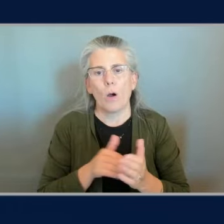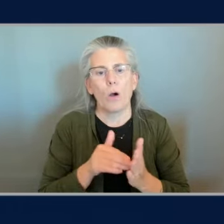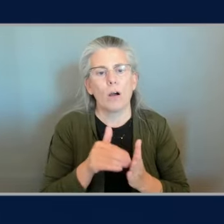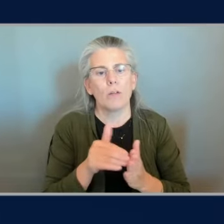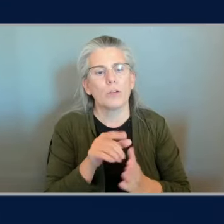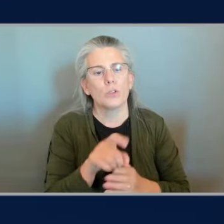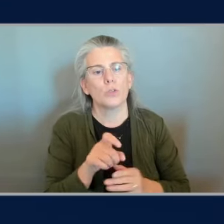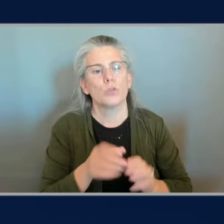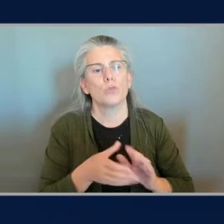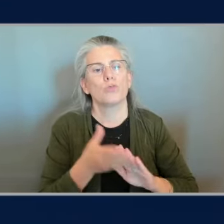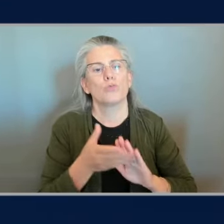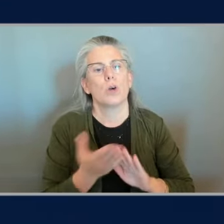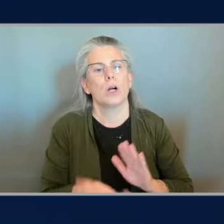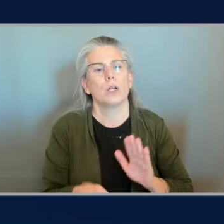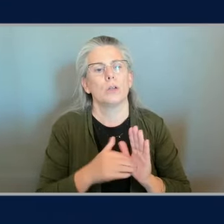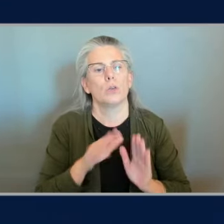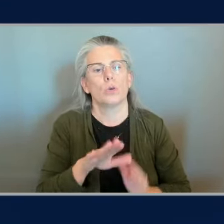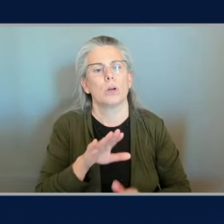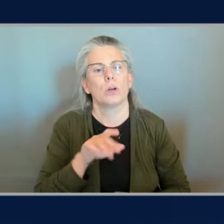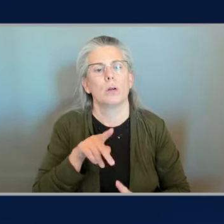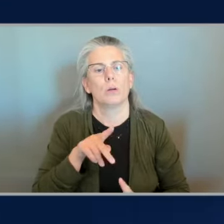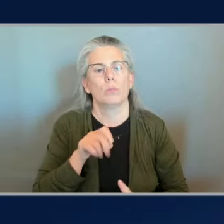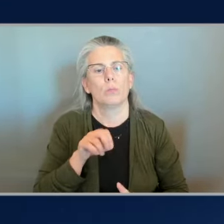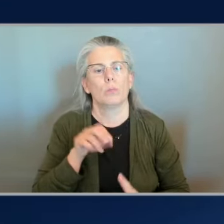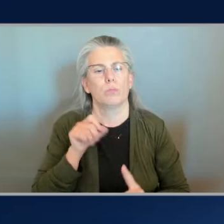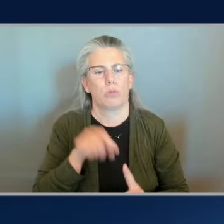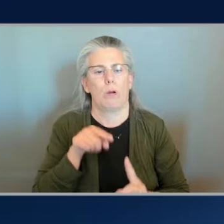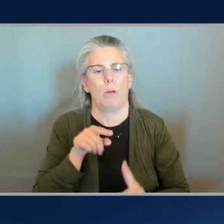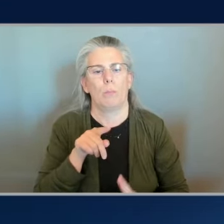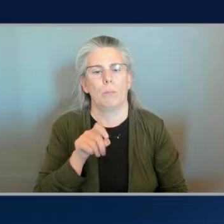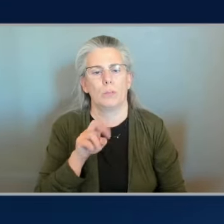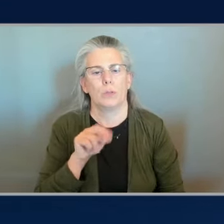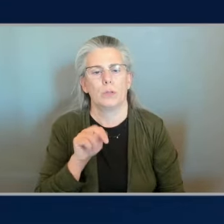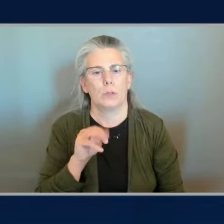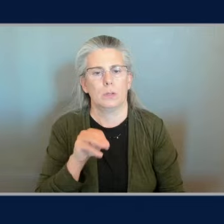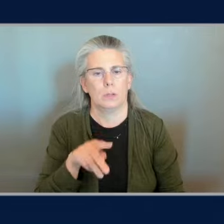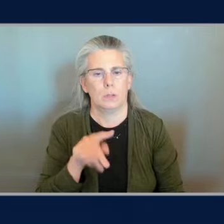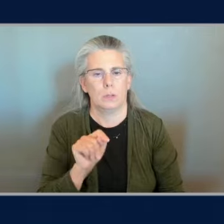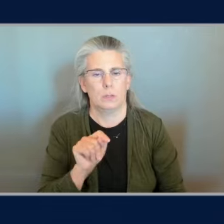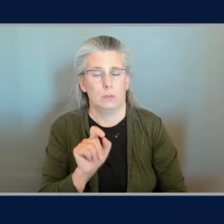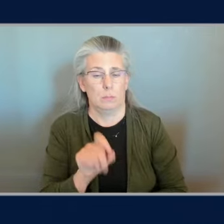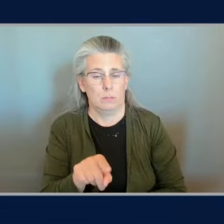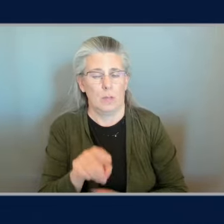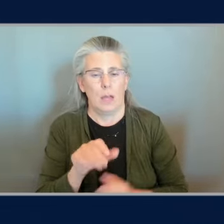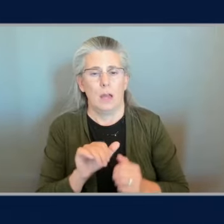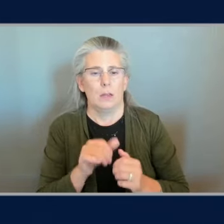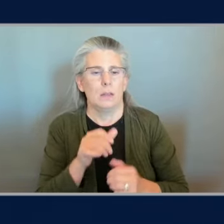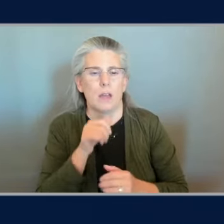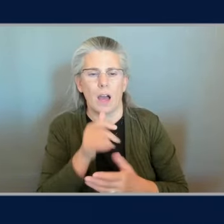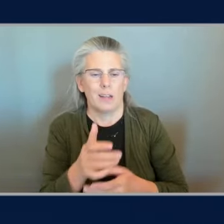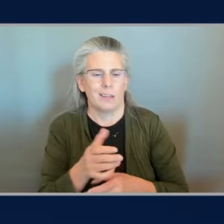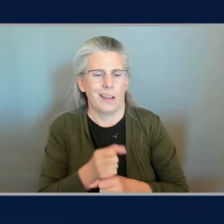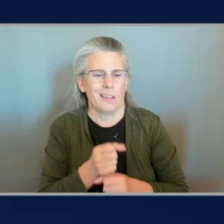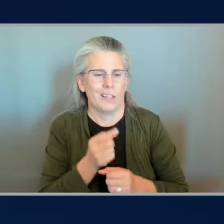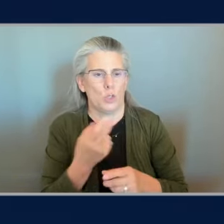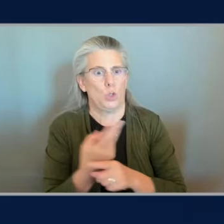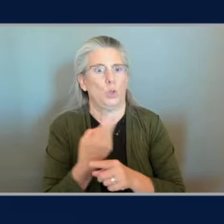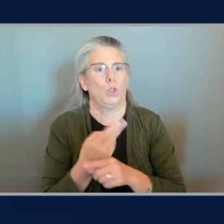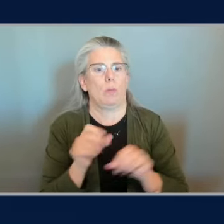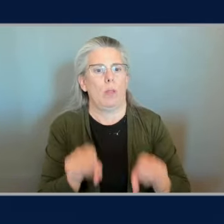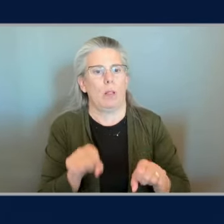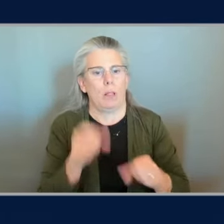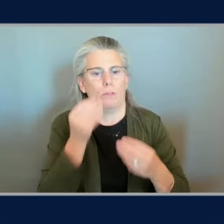prompt for example how often are you uh not getting usable things for the requests that you're making yeah look i think